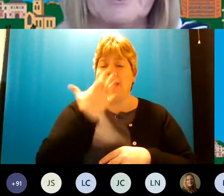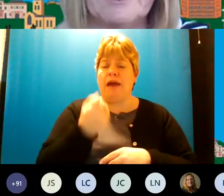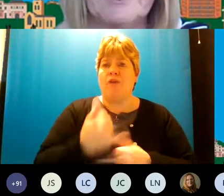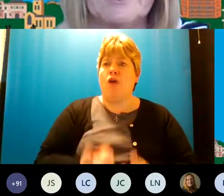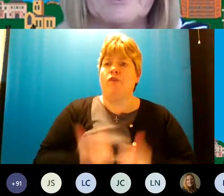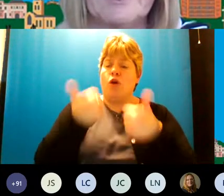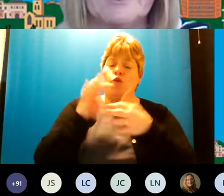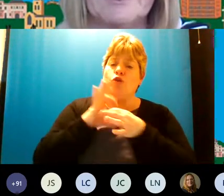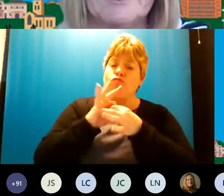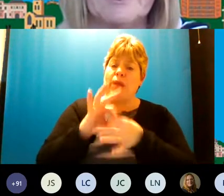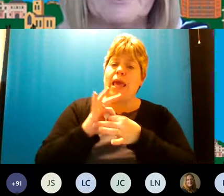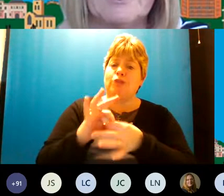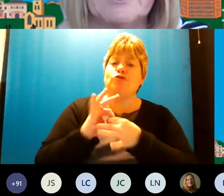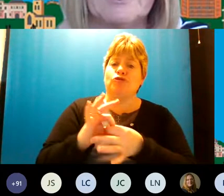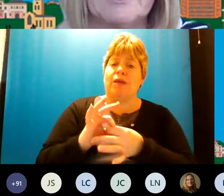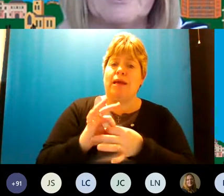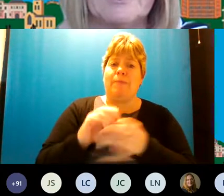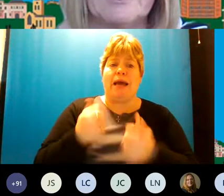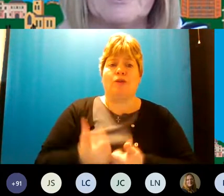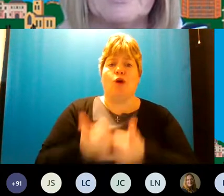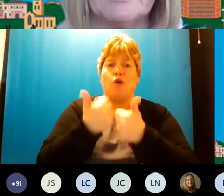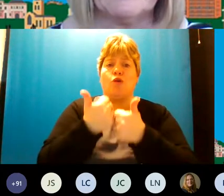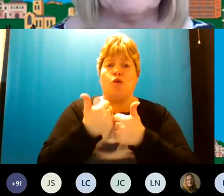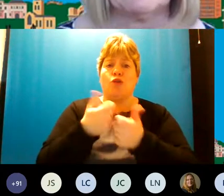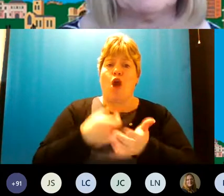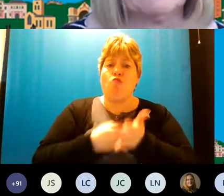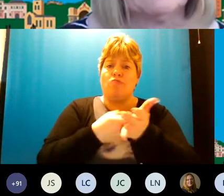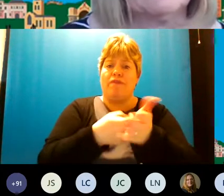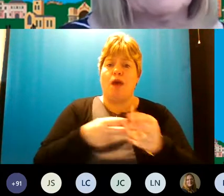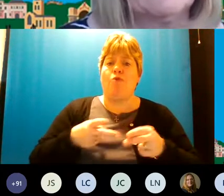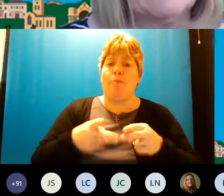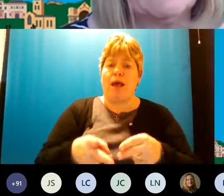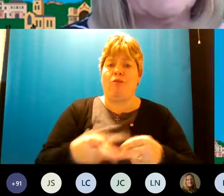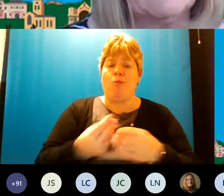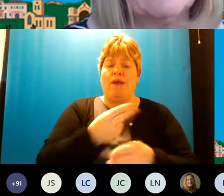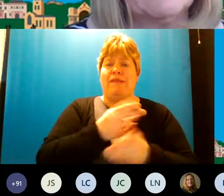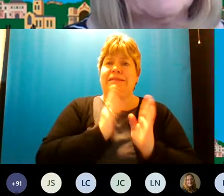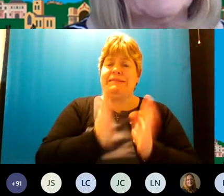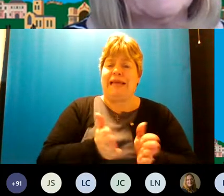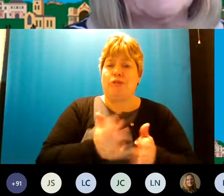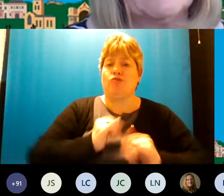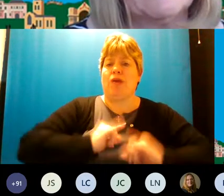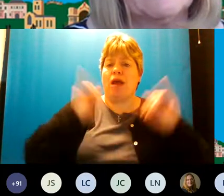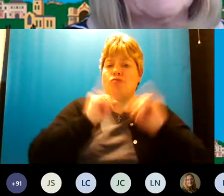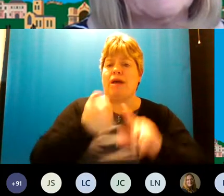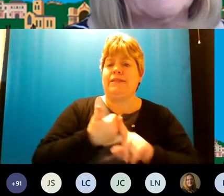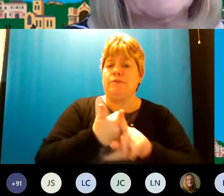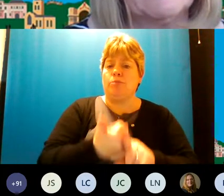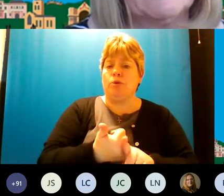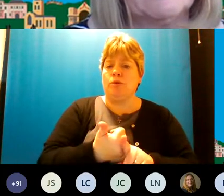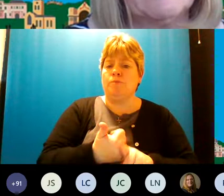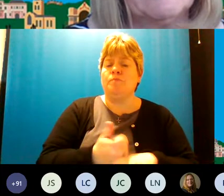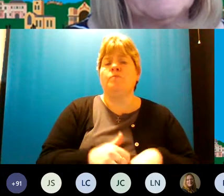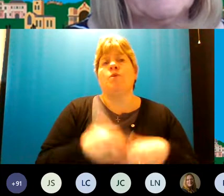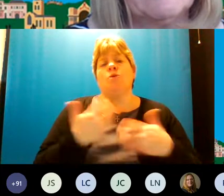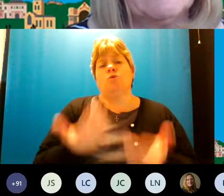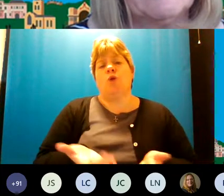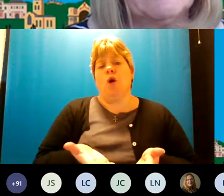relationship and a good set of referral pathways with statutory and crisis support um so